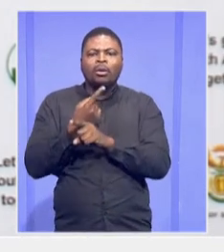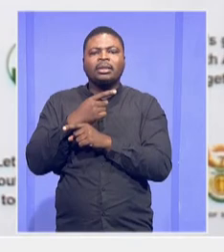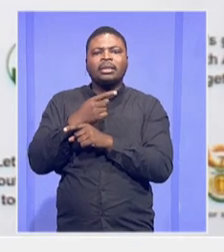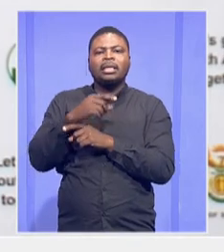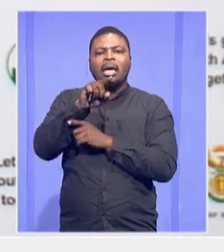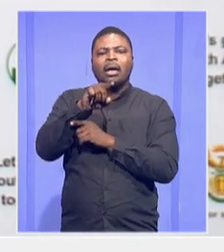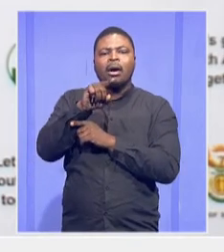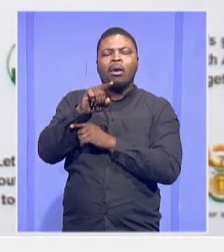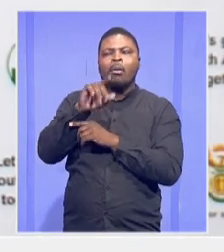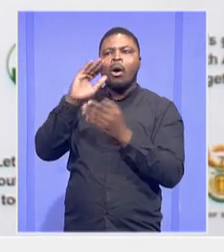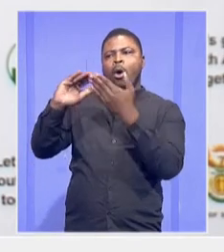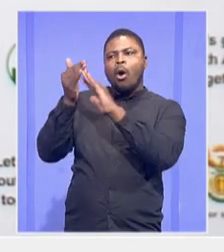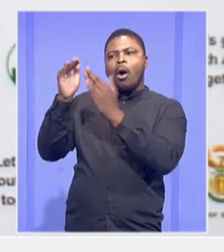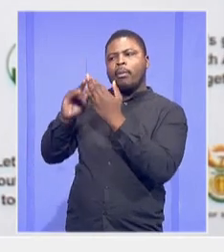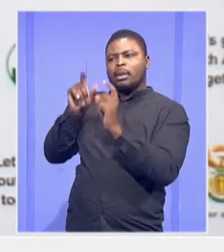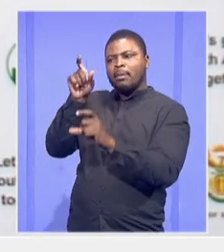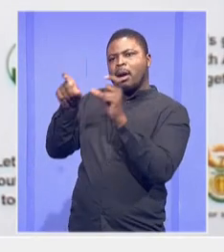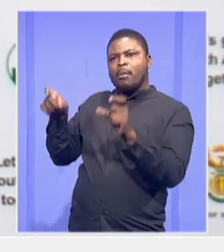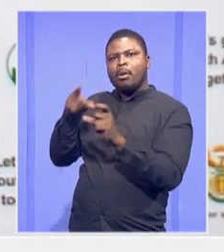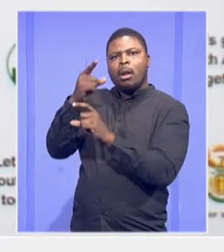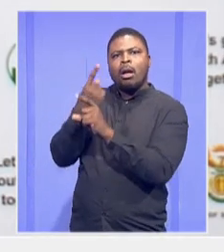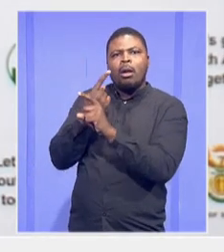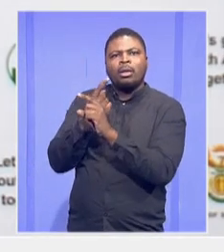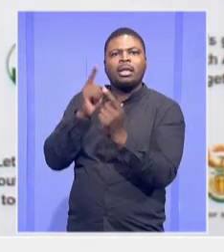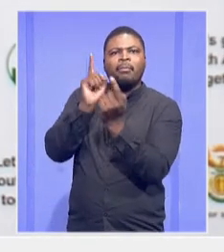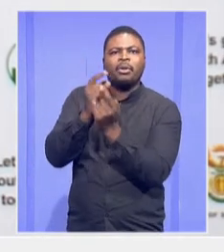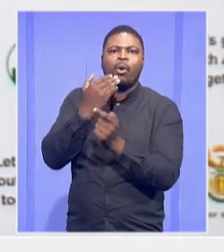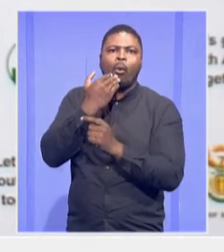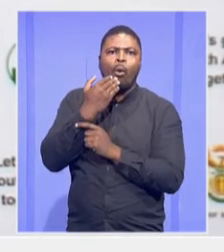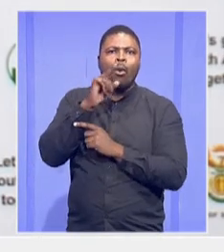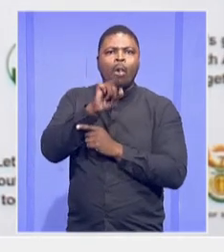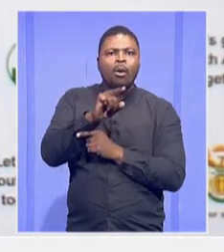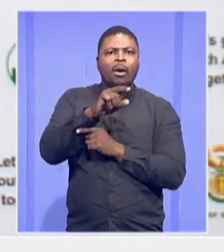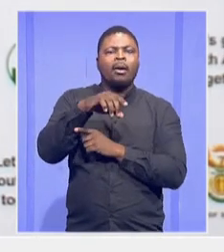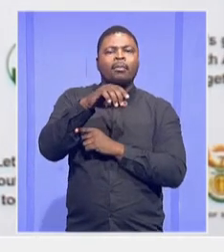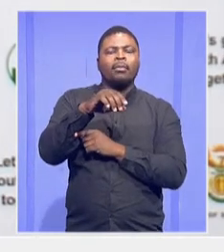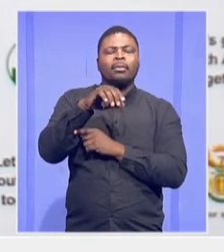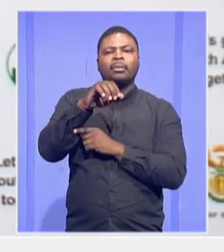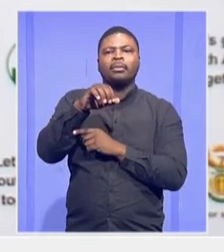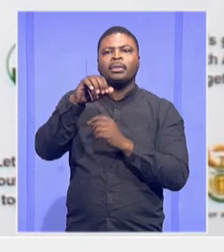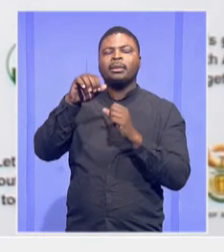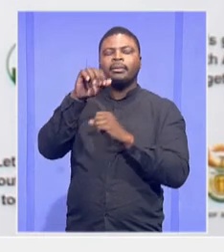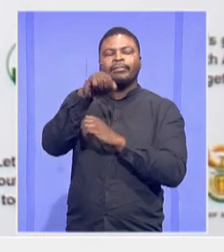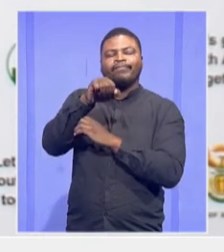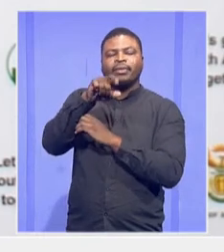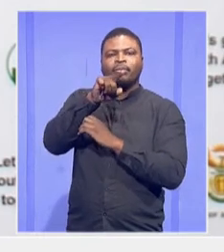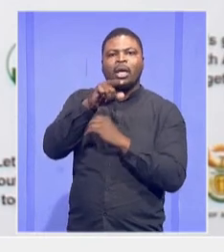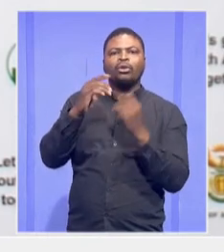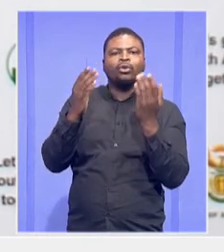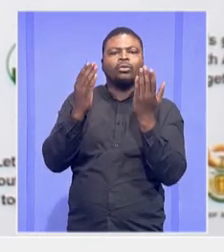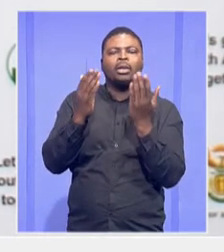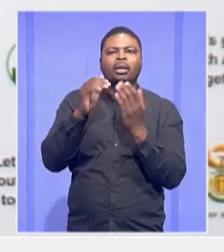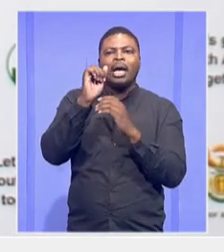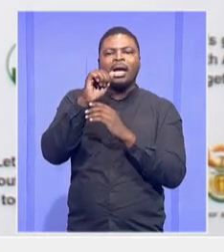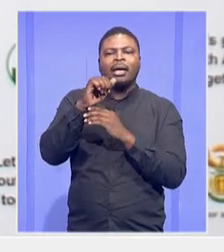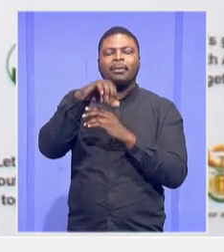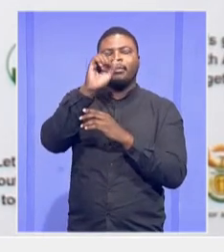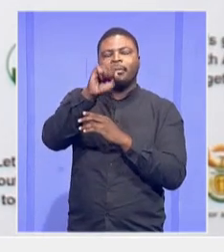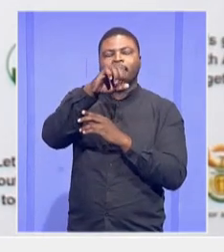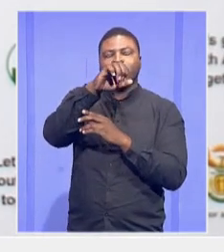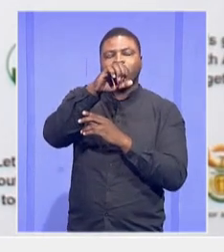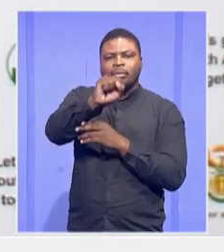school management teams, school governing bodies to cajole them, to accept